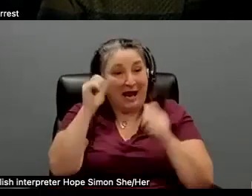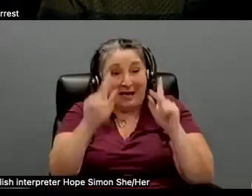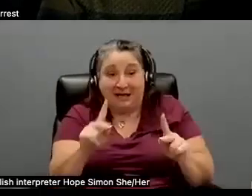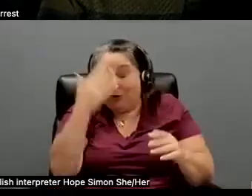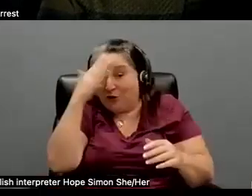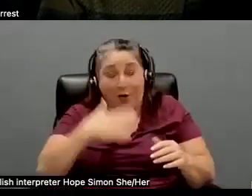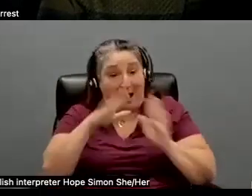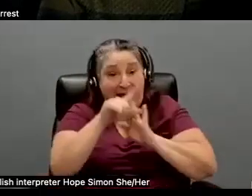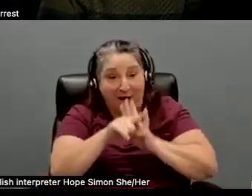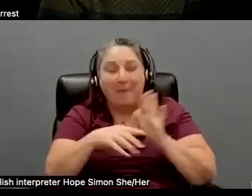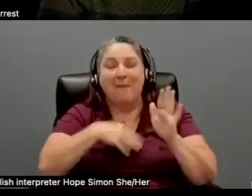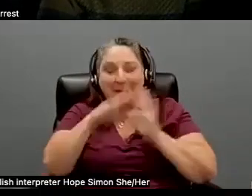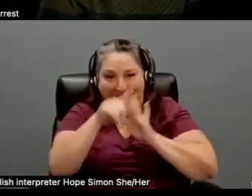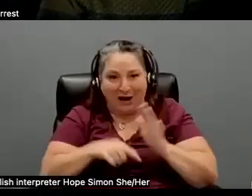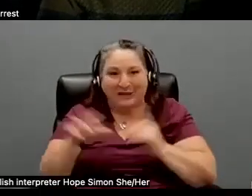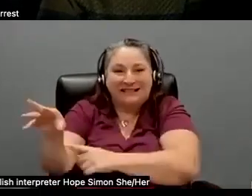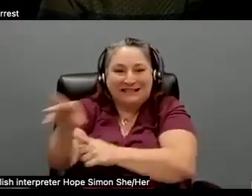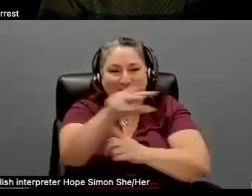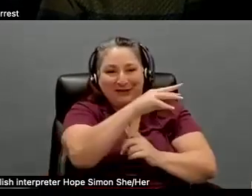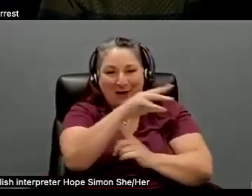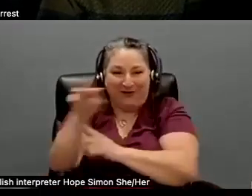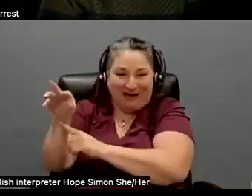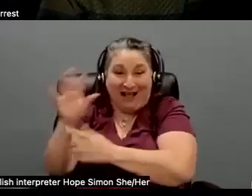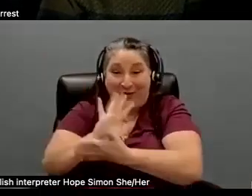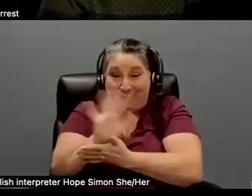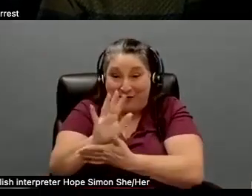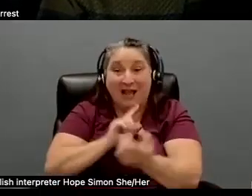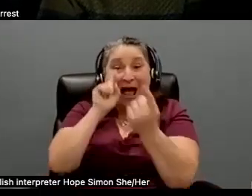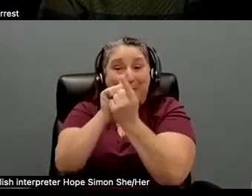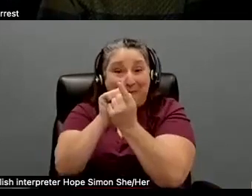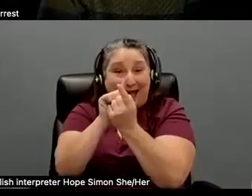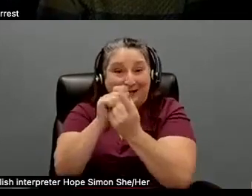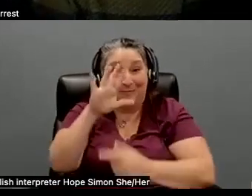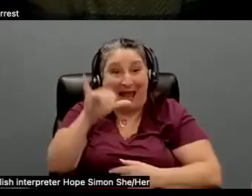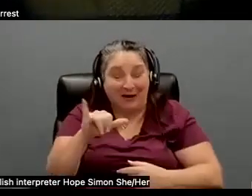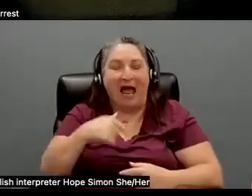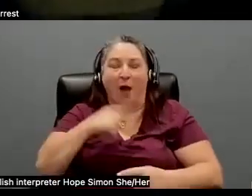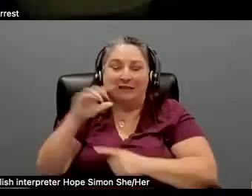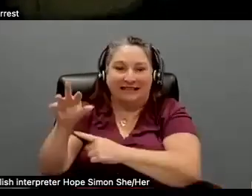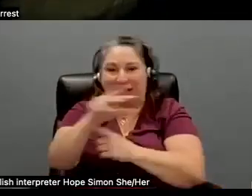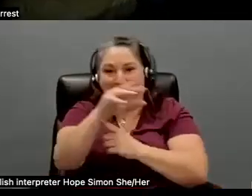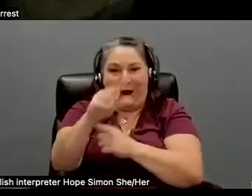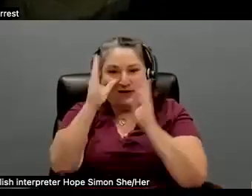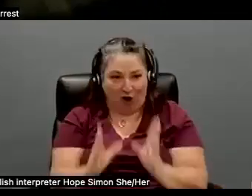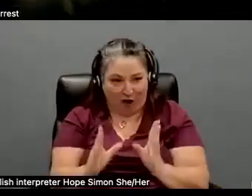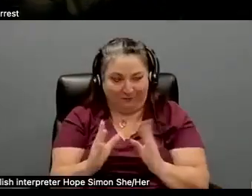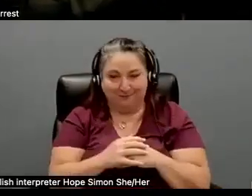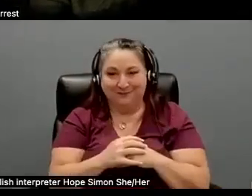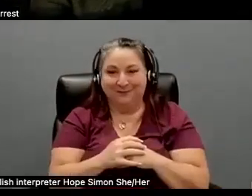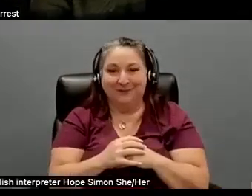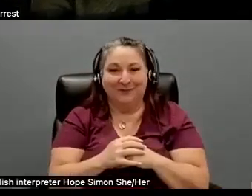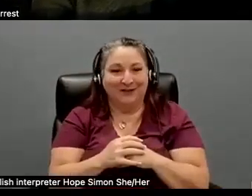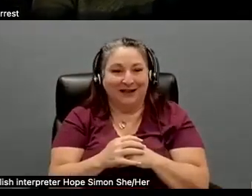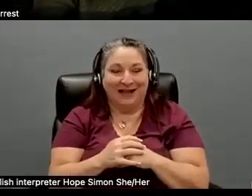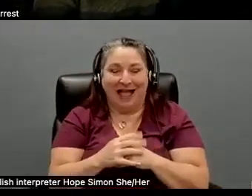background is in cinematography and the film I met Barry on, I wasn't the director. I was the cinematographer. And that's, you know, I've,